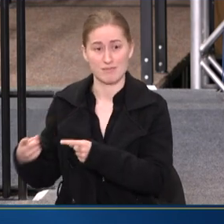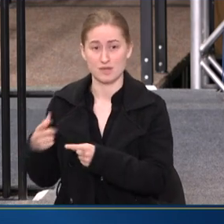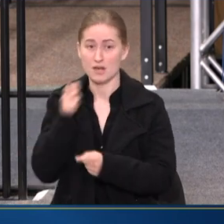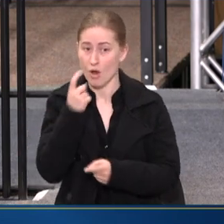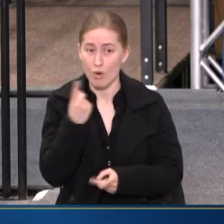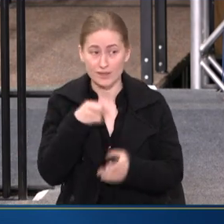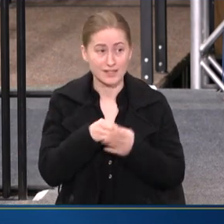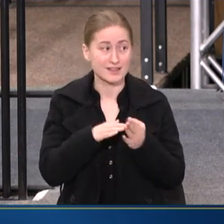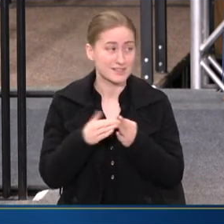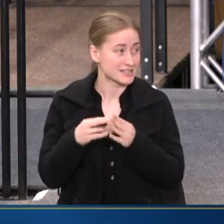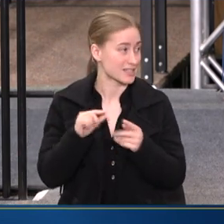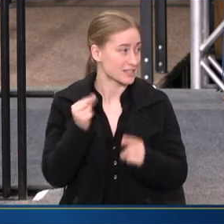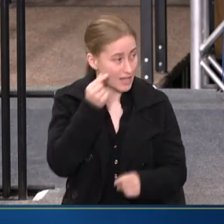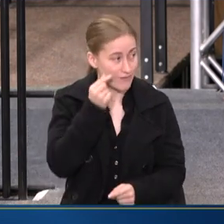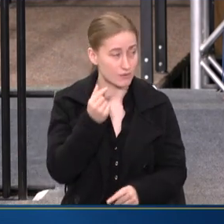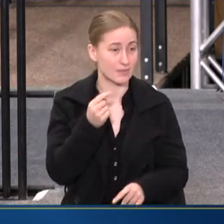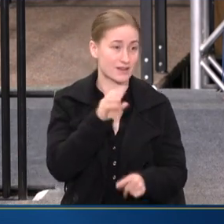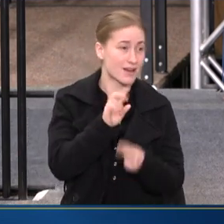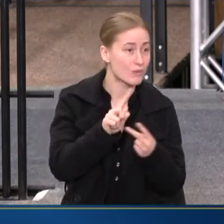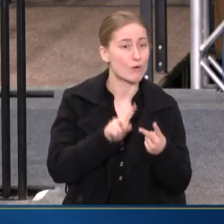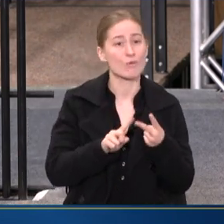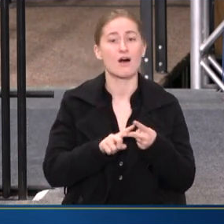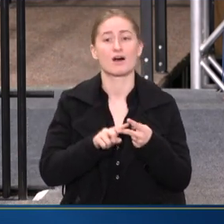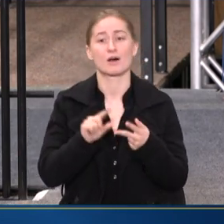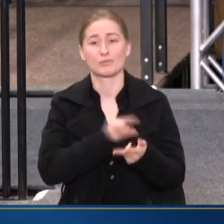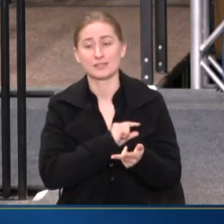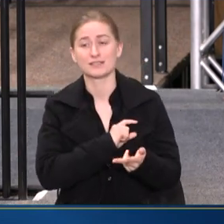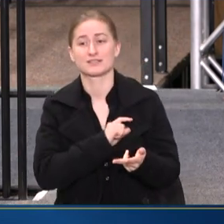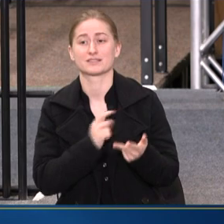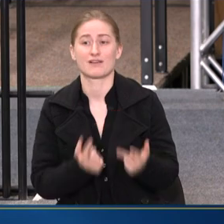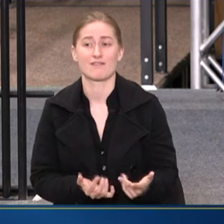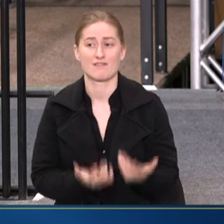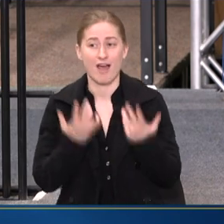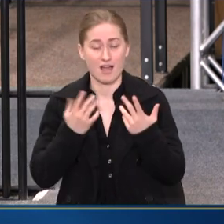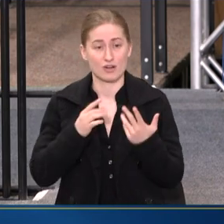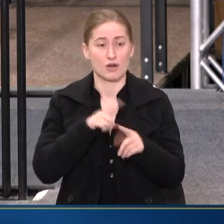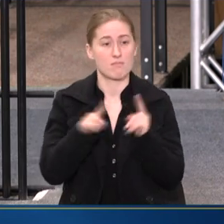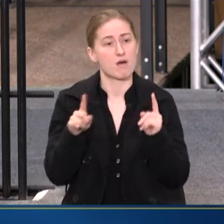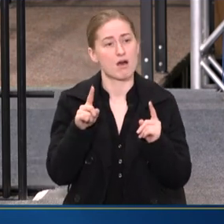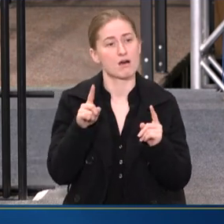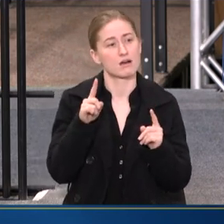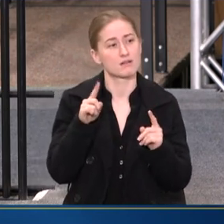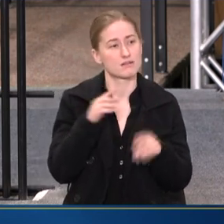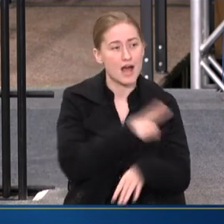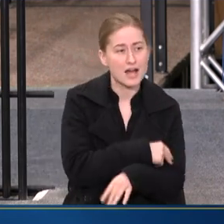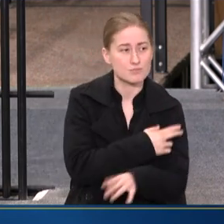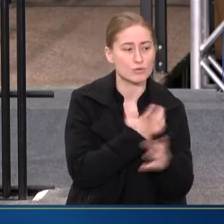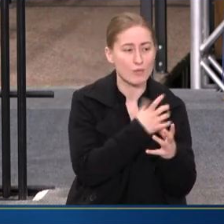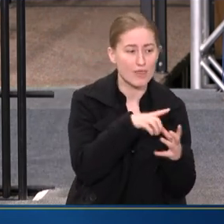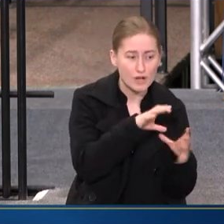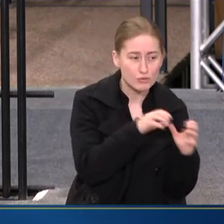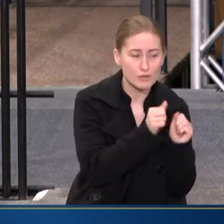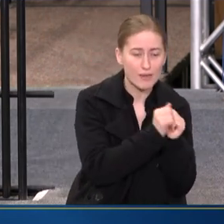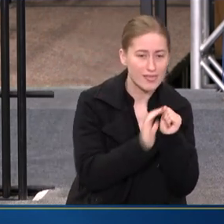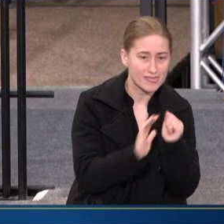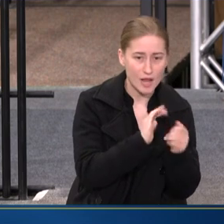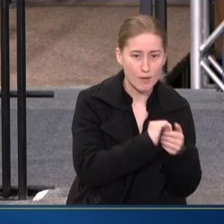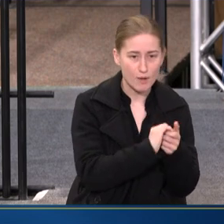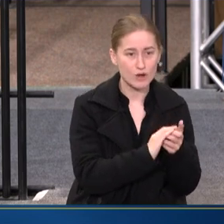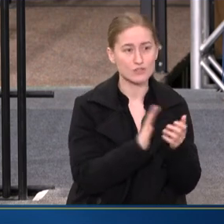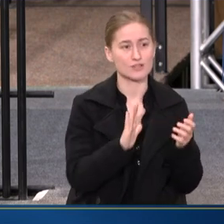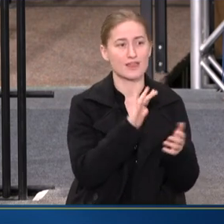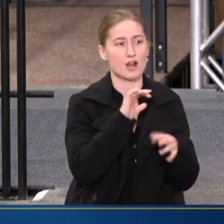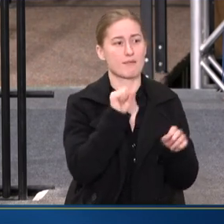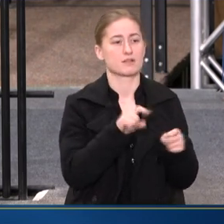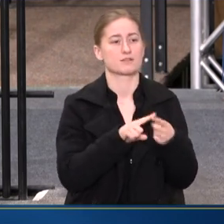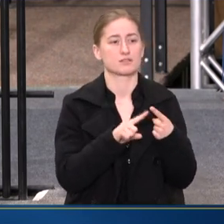just in with city government and 911 and police and fire, but with our hospitals and what they're doing and their partners and their ability